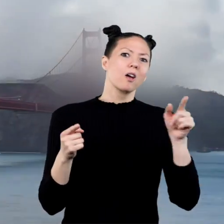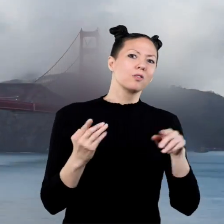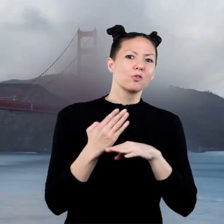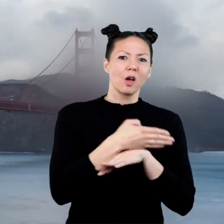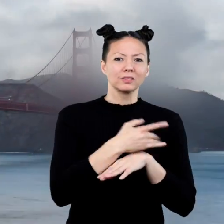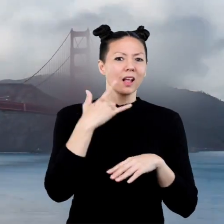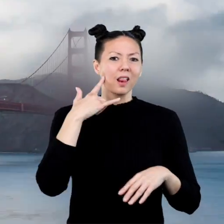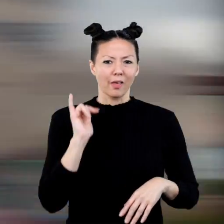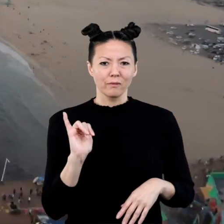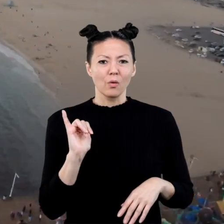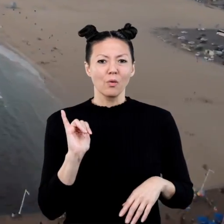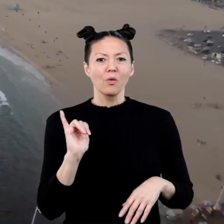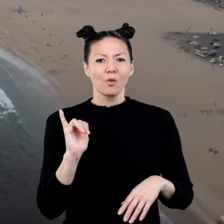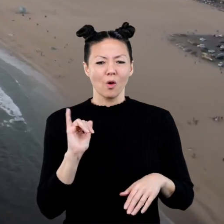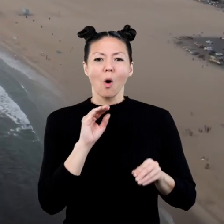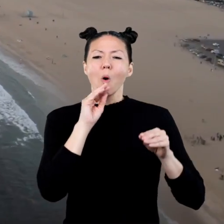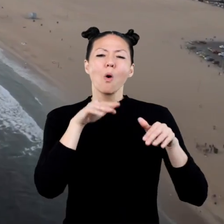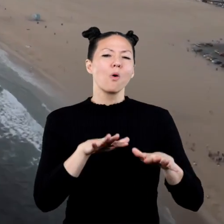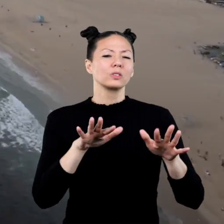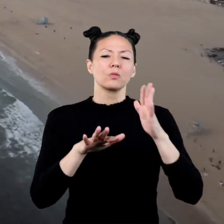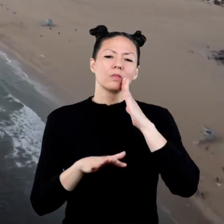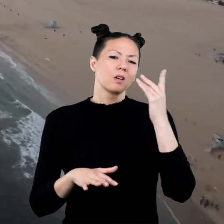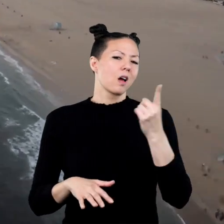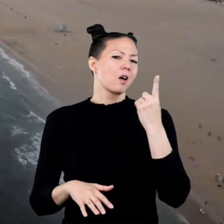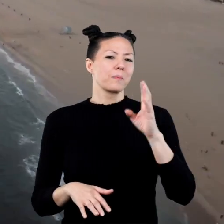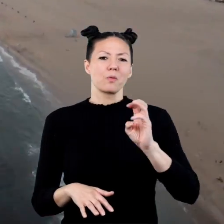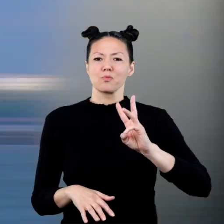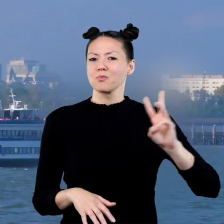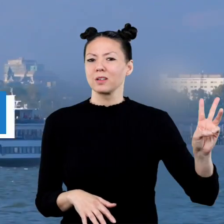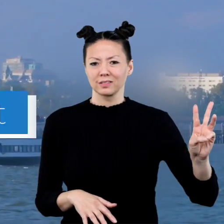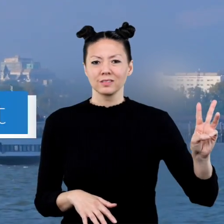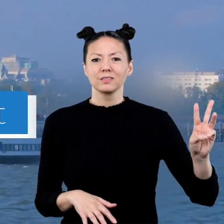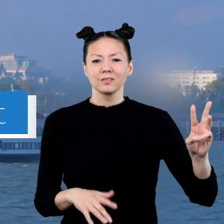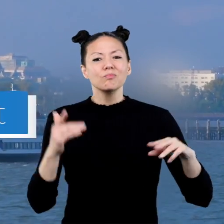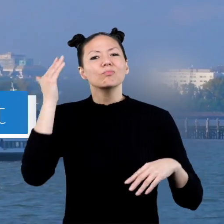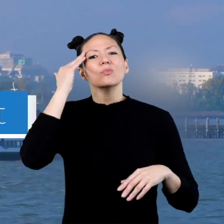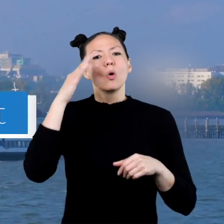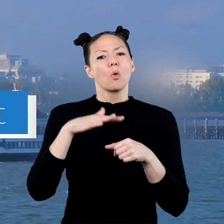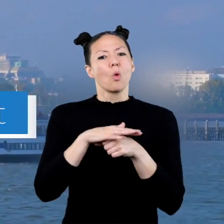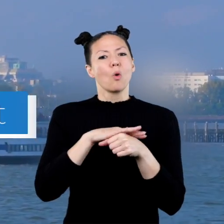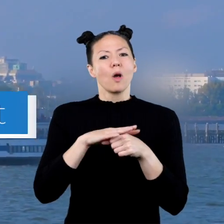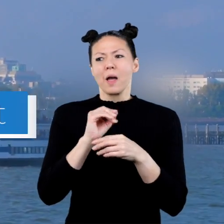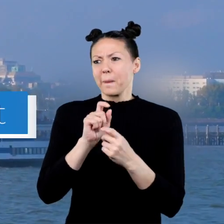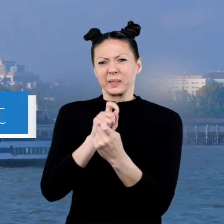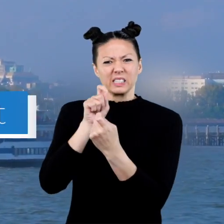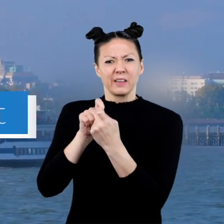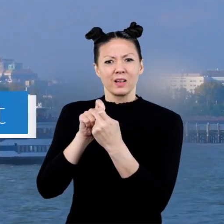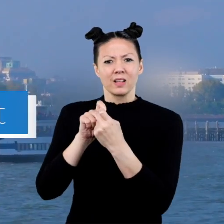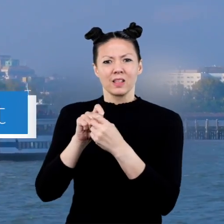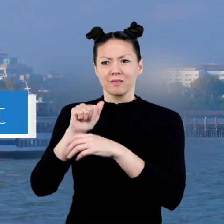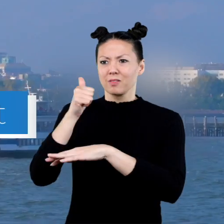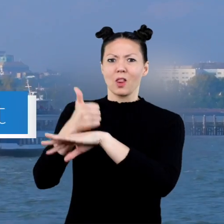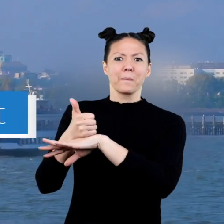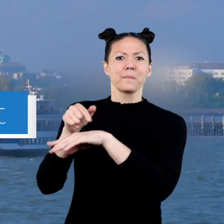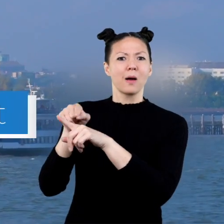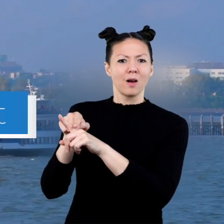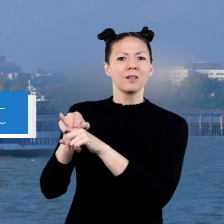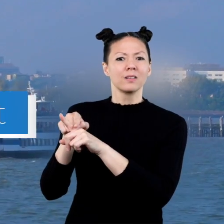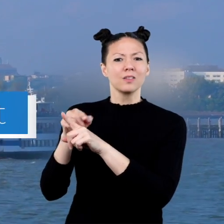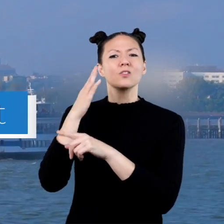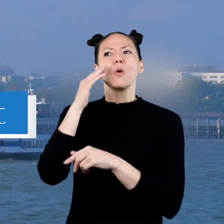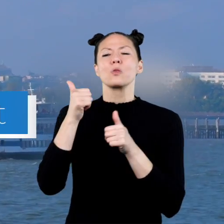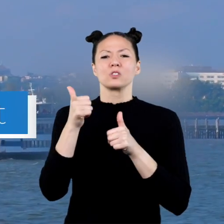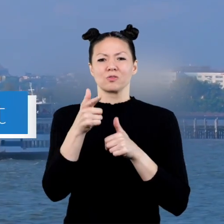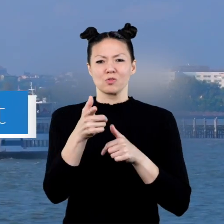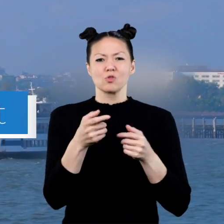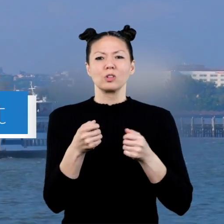California, the ocean is always west. Knowing the location of a specific landmark can help you know which